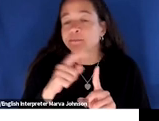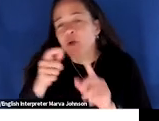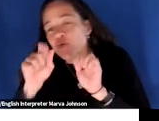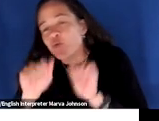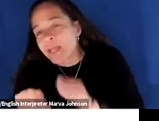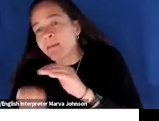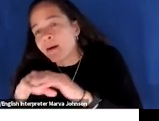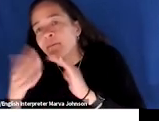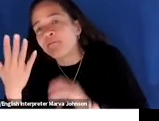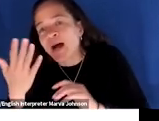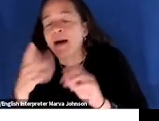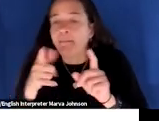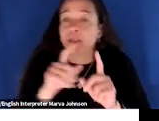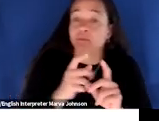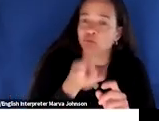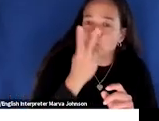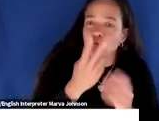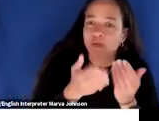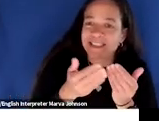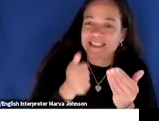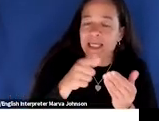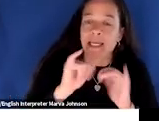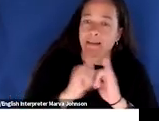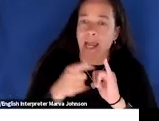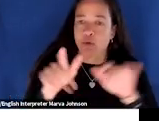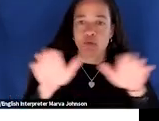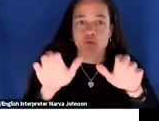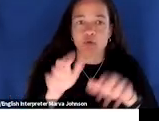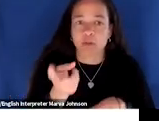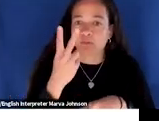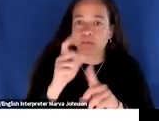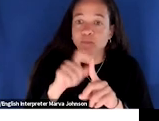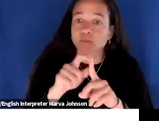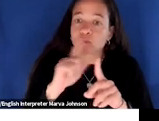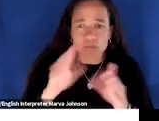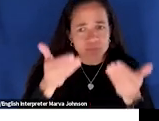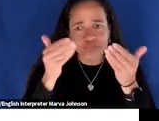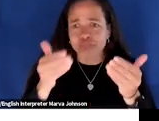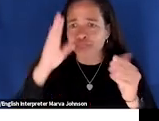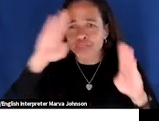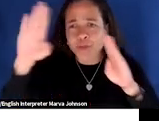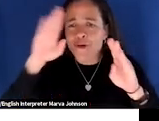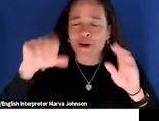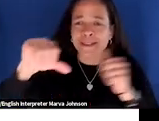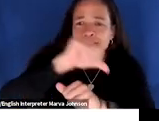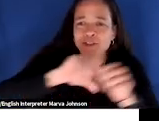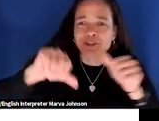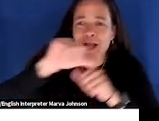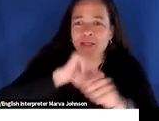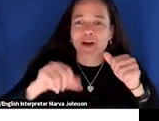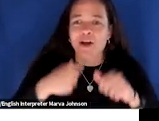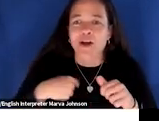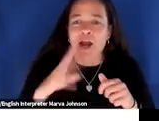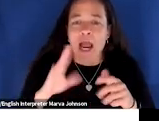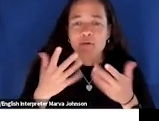are you what how are feeling today uh so let's go ahead and just say hello to one another if you would i'll go ahead and try to model us for